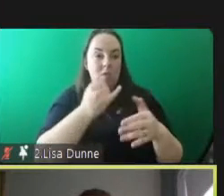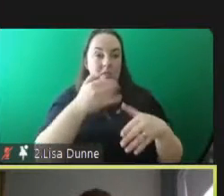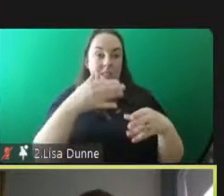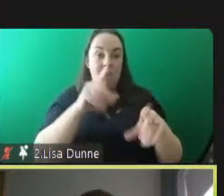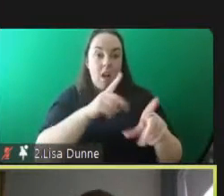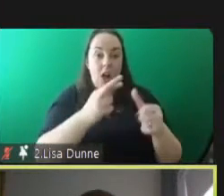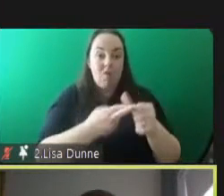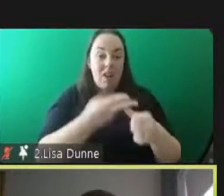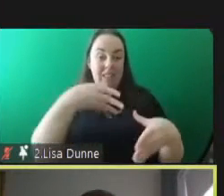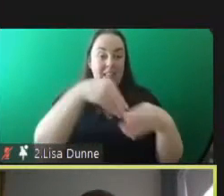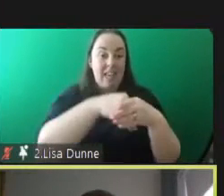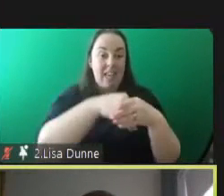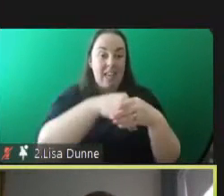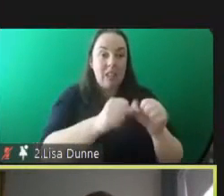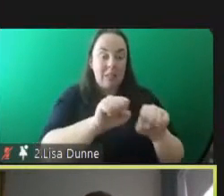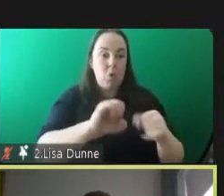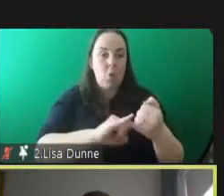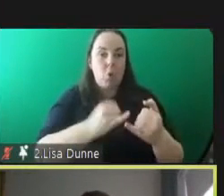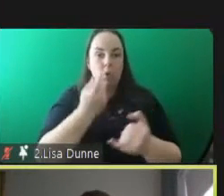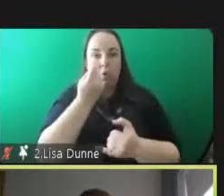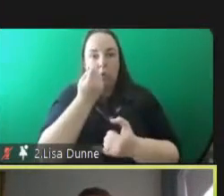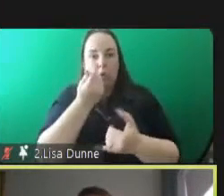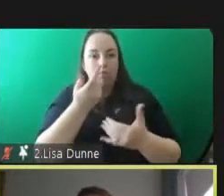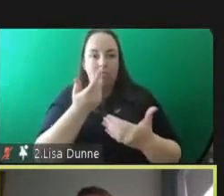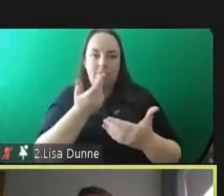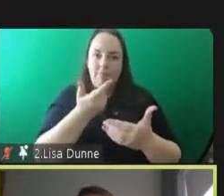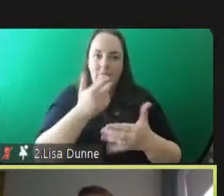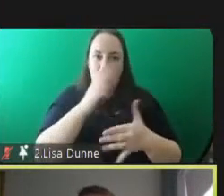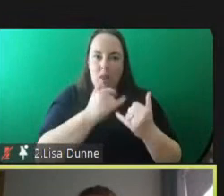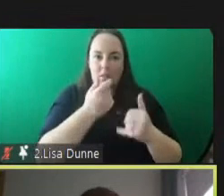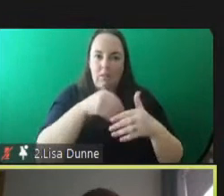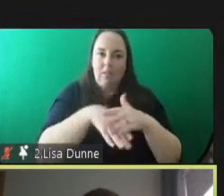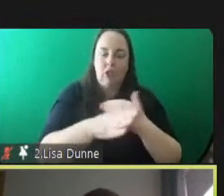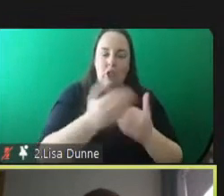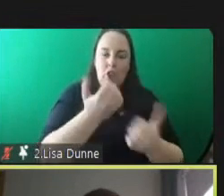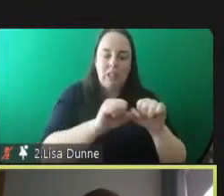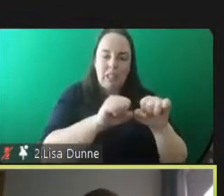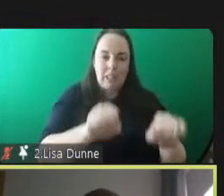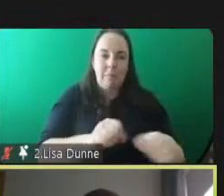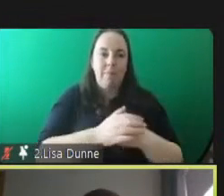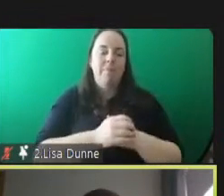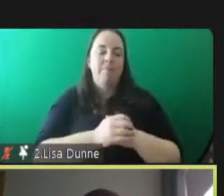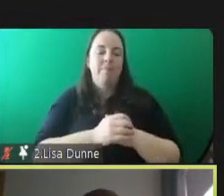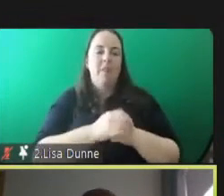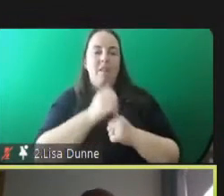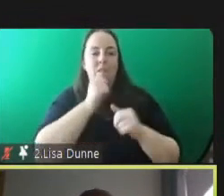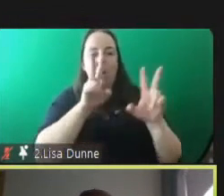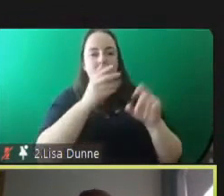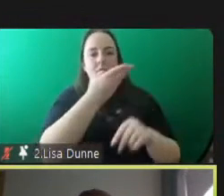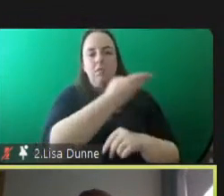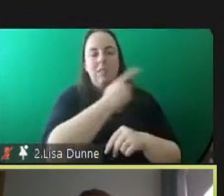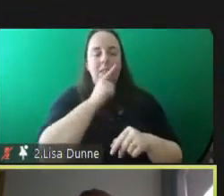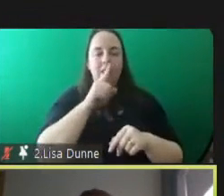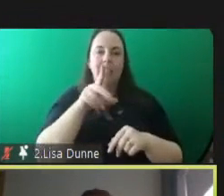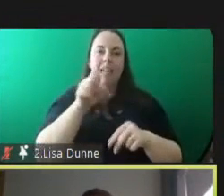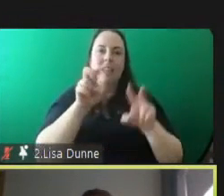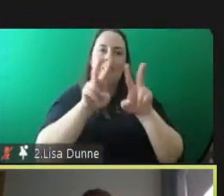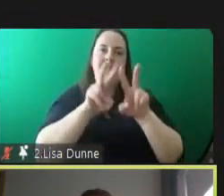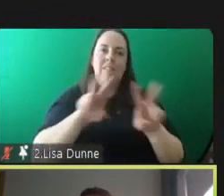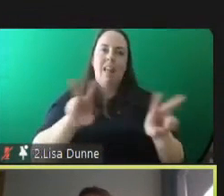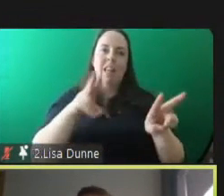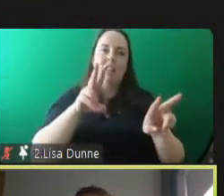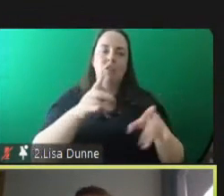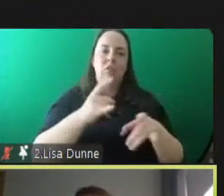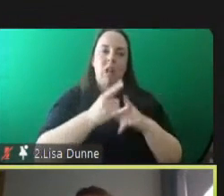uh the first been that it takes a village to raise a child and i suppose a lot of us have different uh